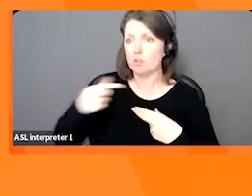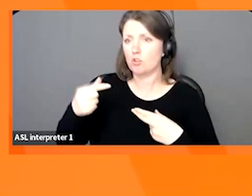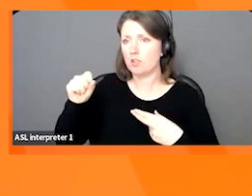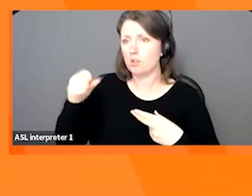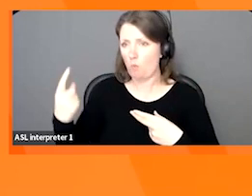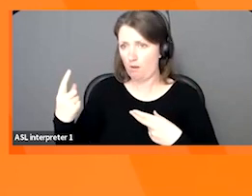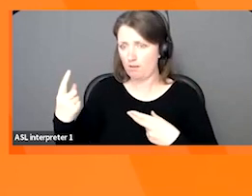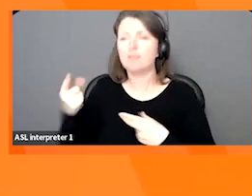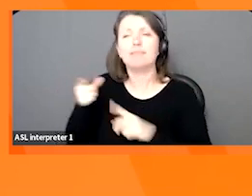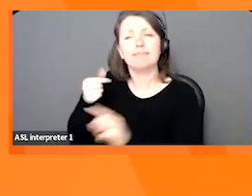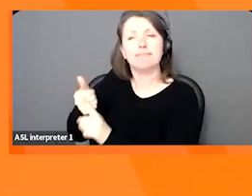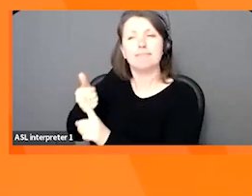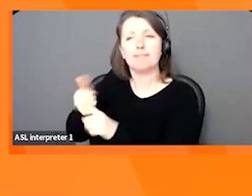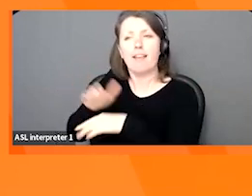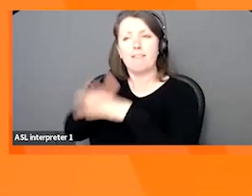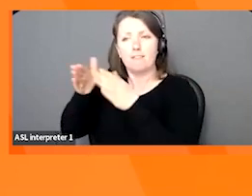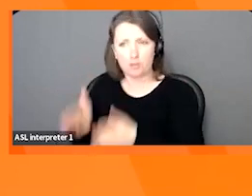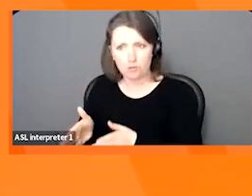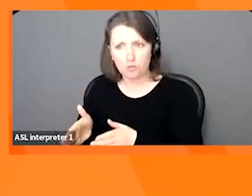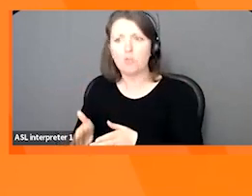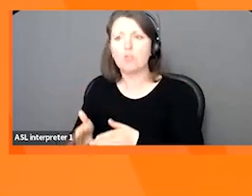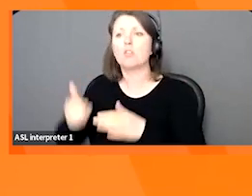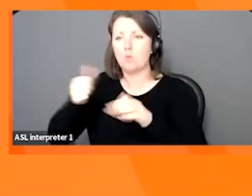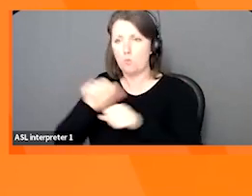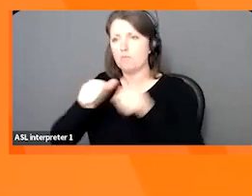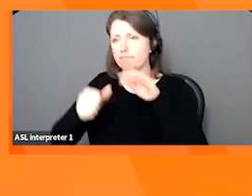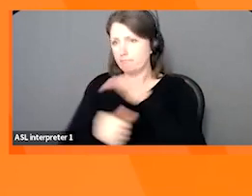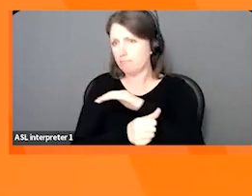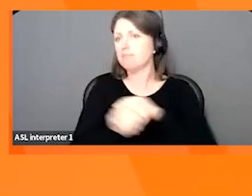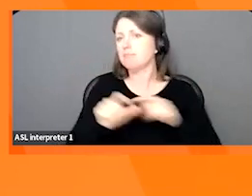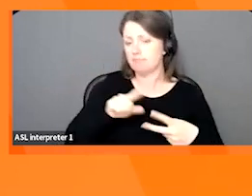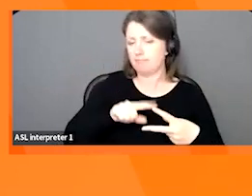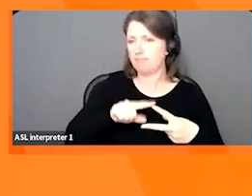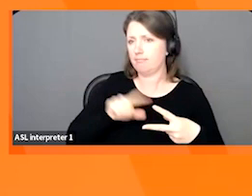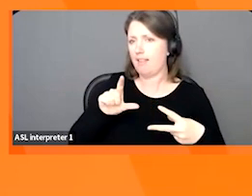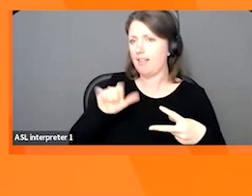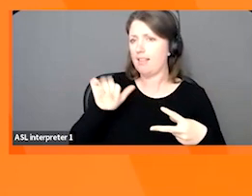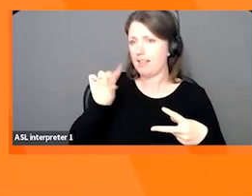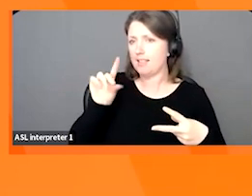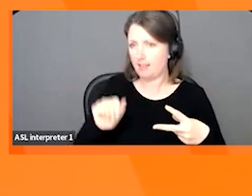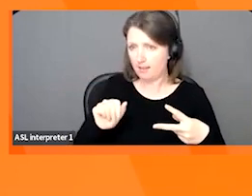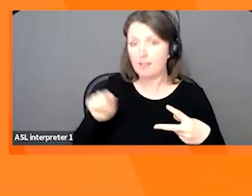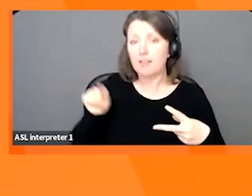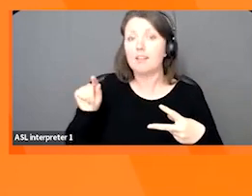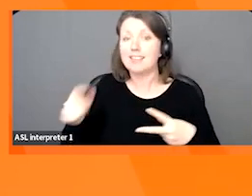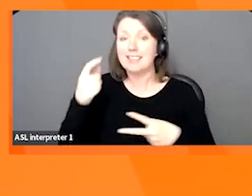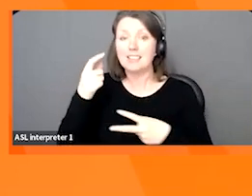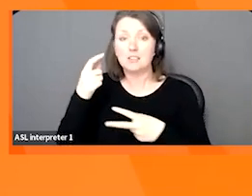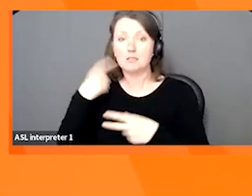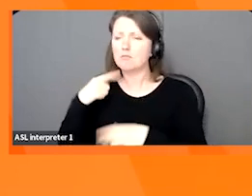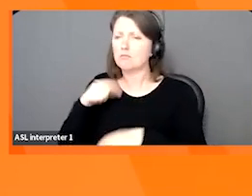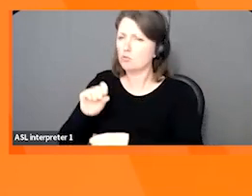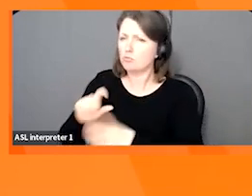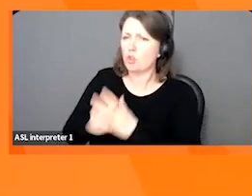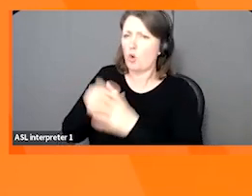on the community engagement team with Linda. This new division was created in early 2022 with the main